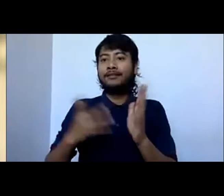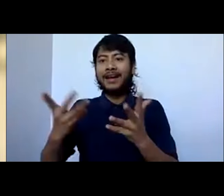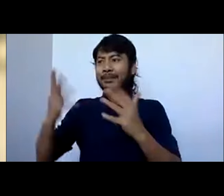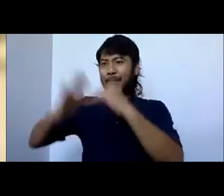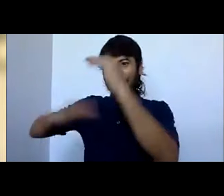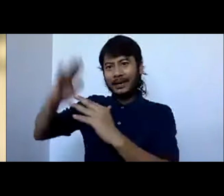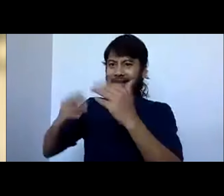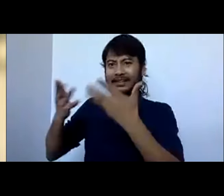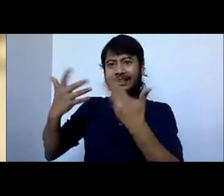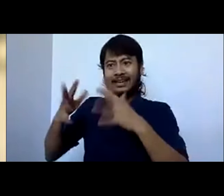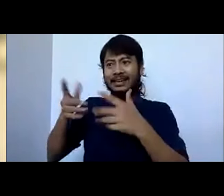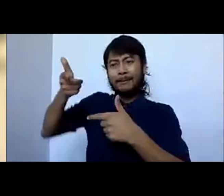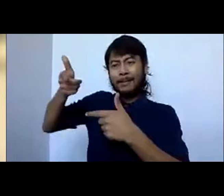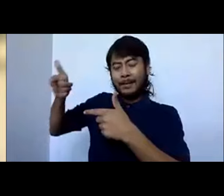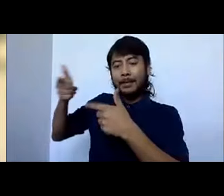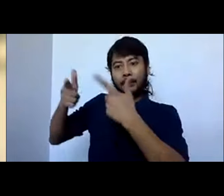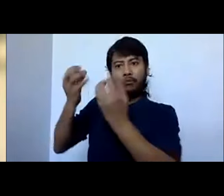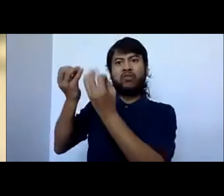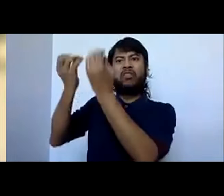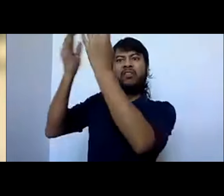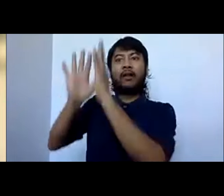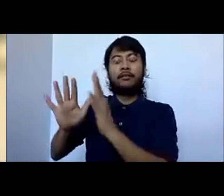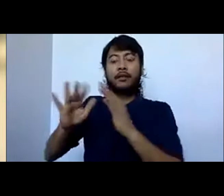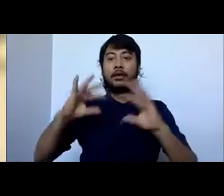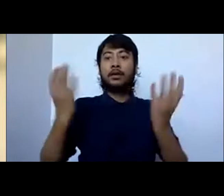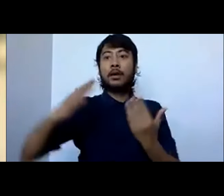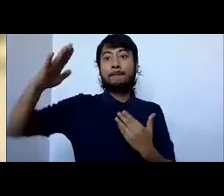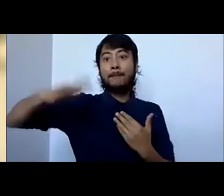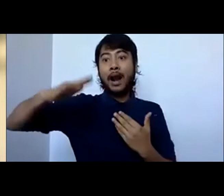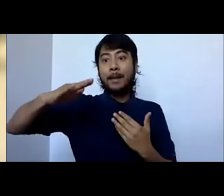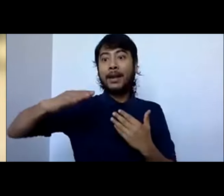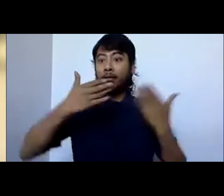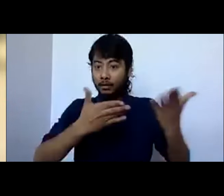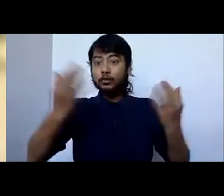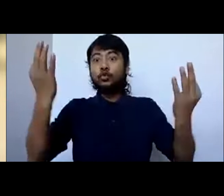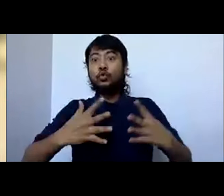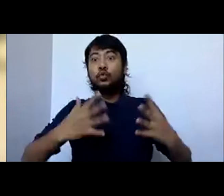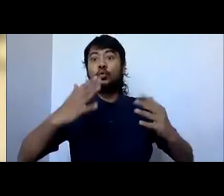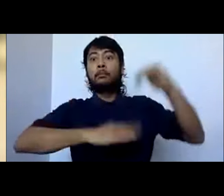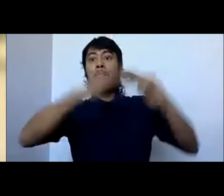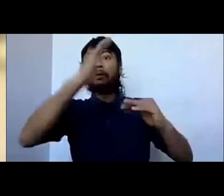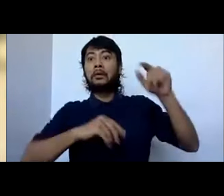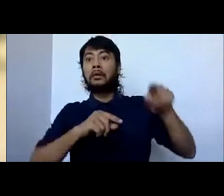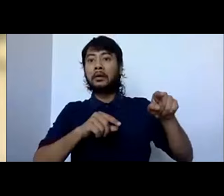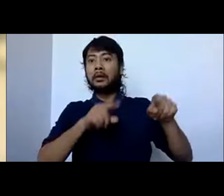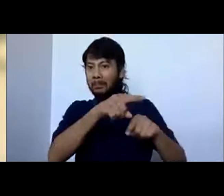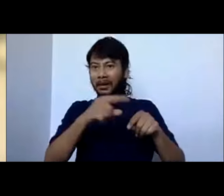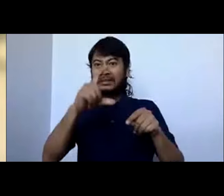itself is building a new building. And we're looking at various ways of minimizing its footprint